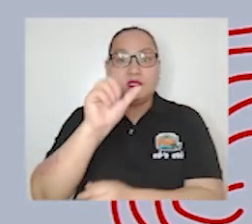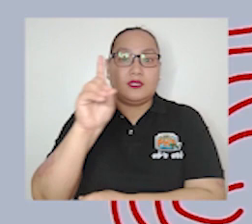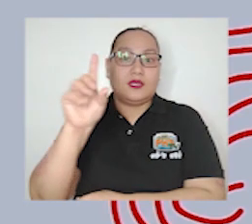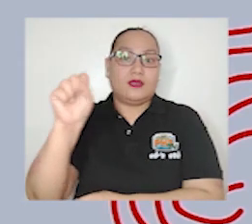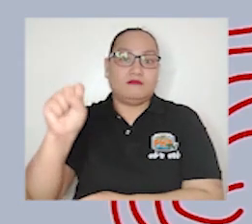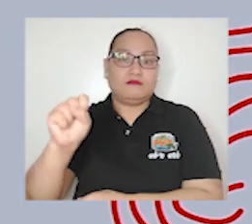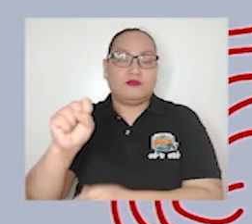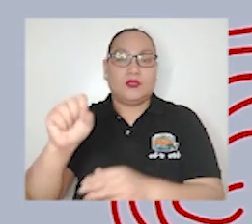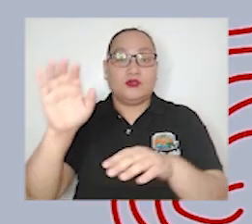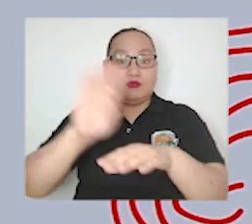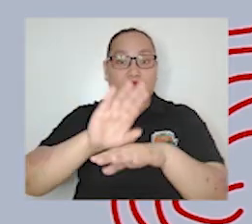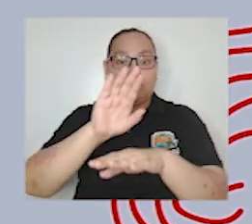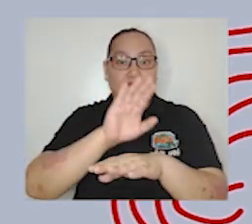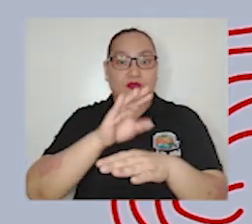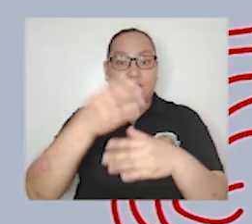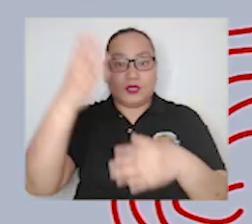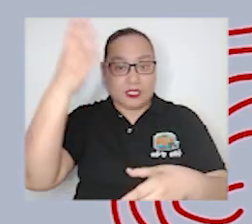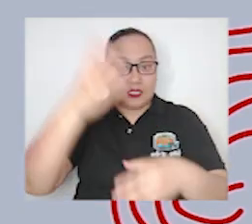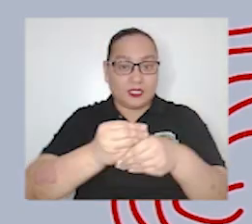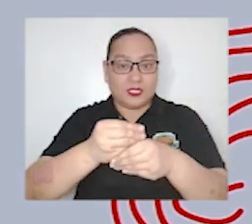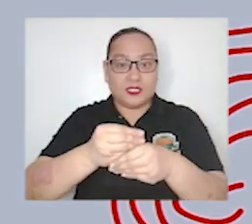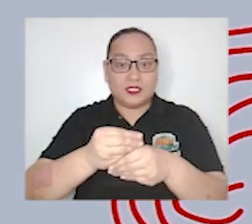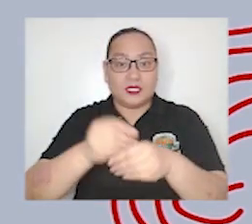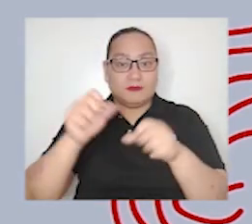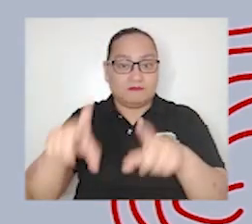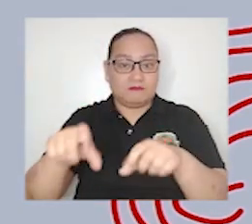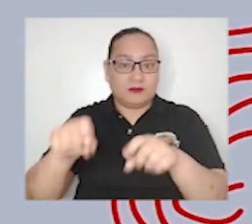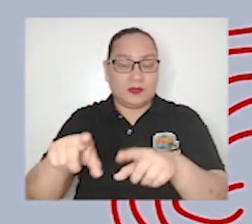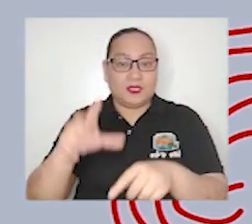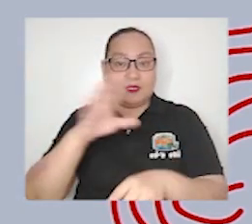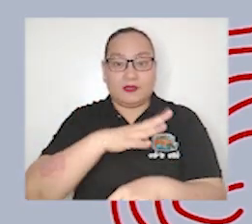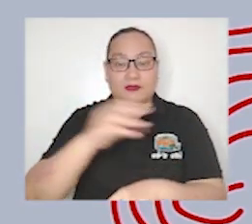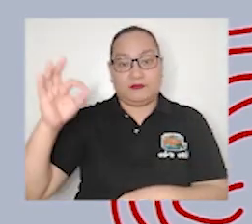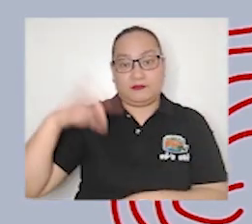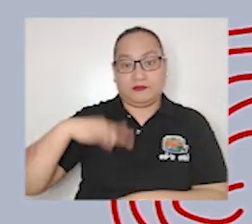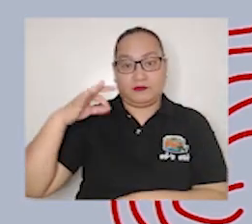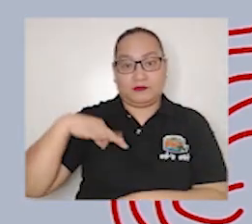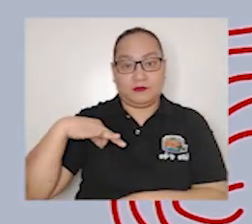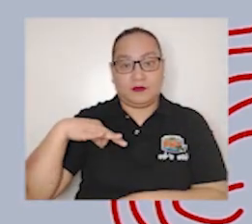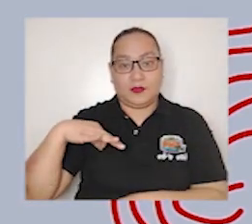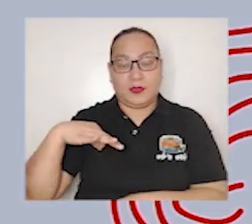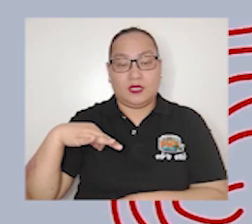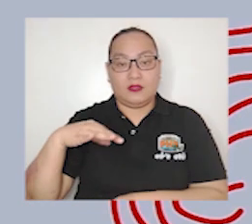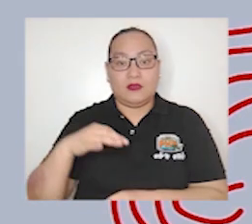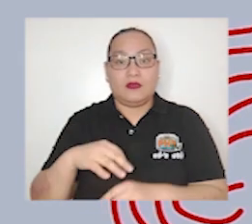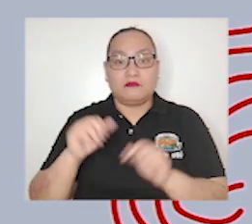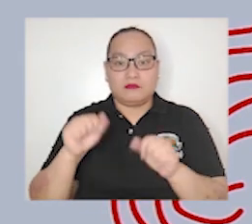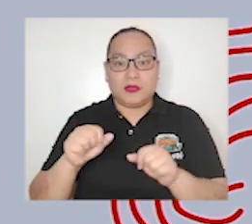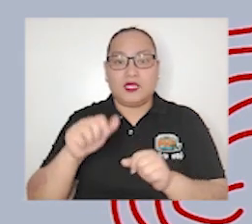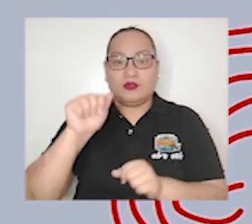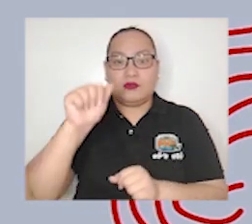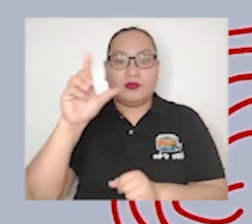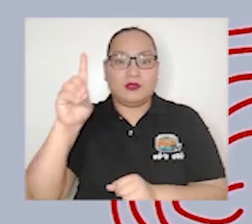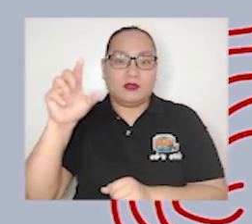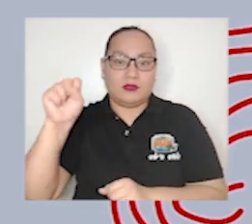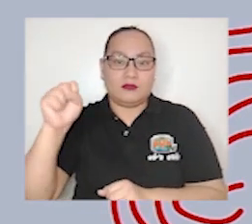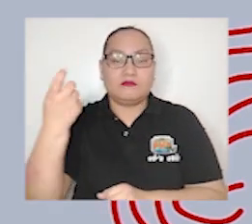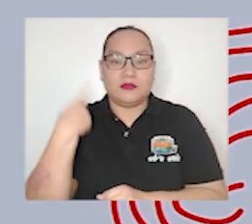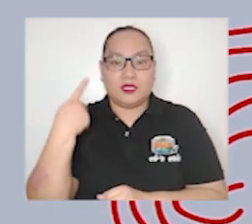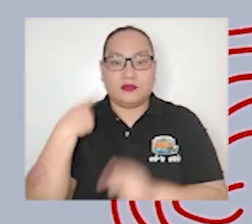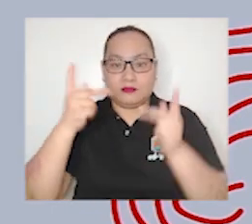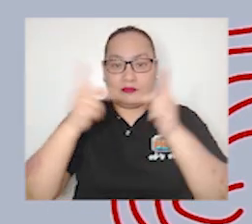the sales and profits there are advertising companies that espouse public service